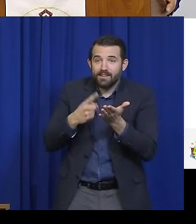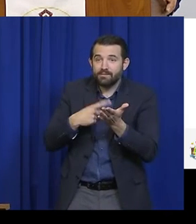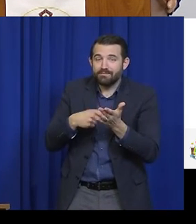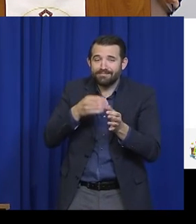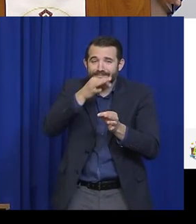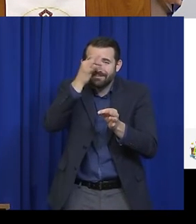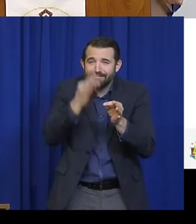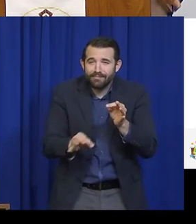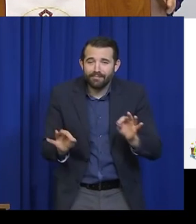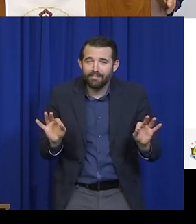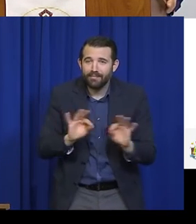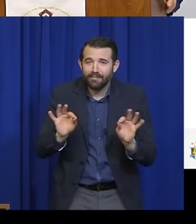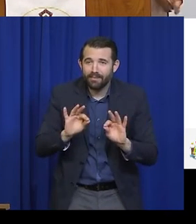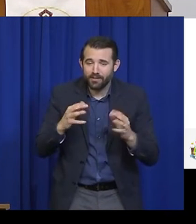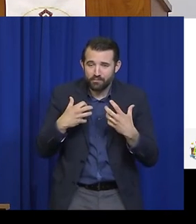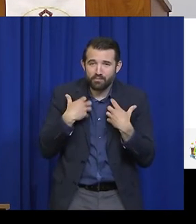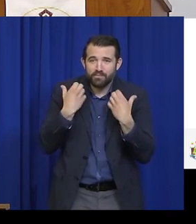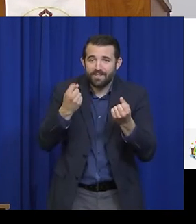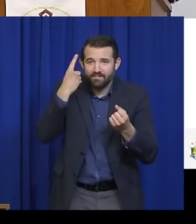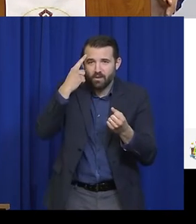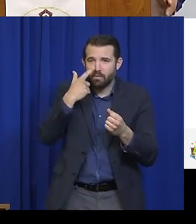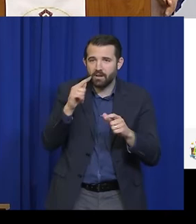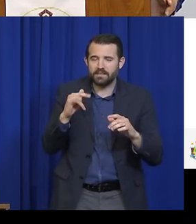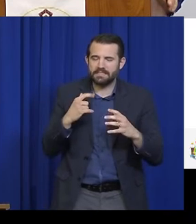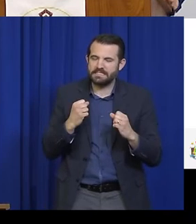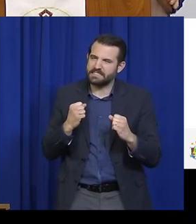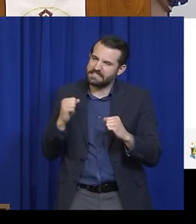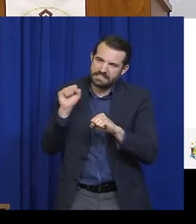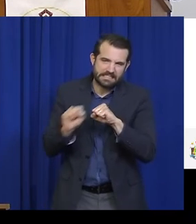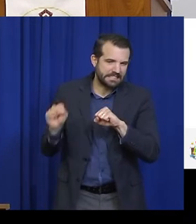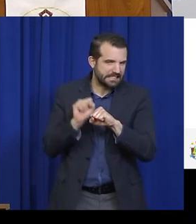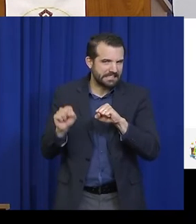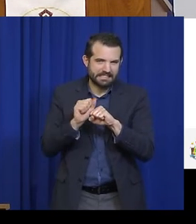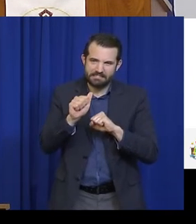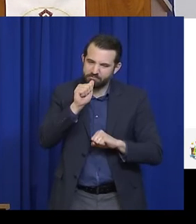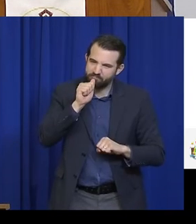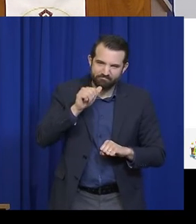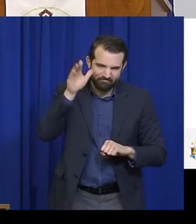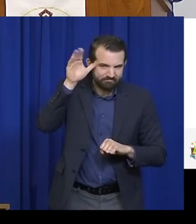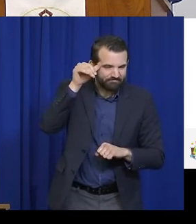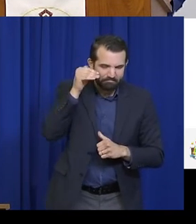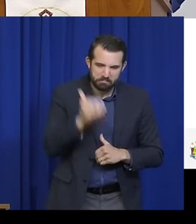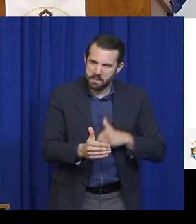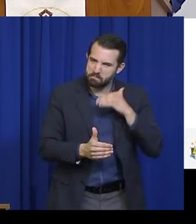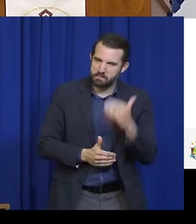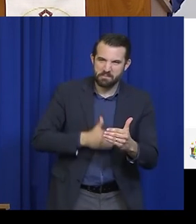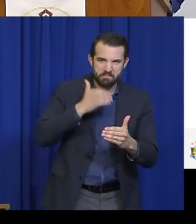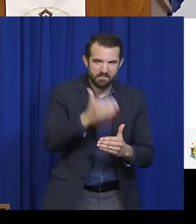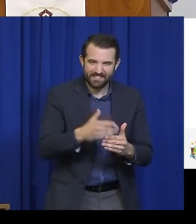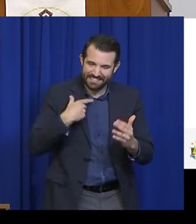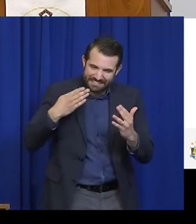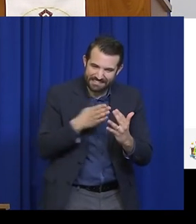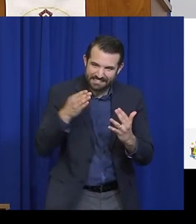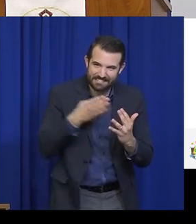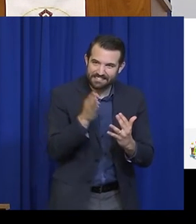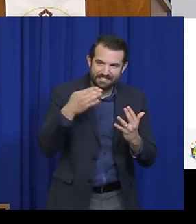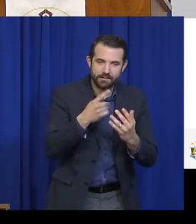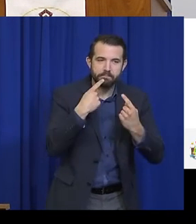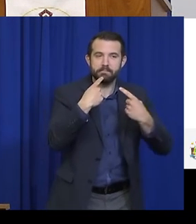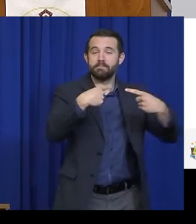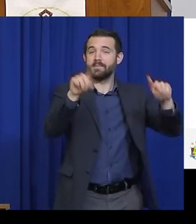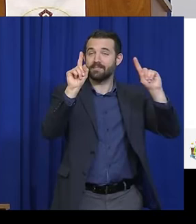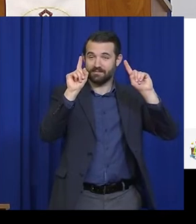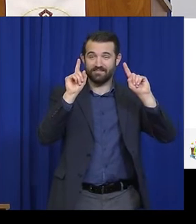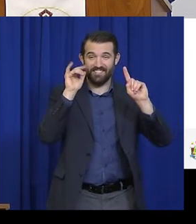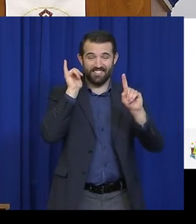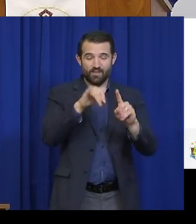your teeth and getting through the pain and work of every day, the slow walk toward a better life. That's the sort of bravery,